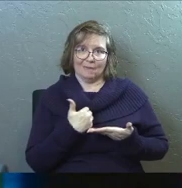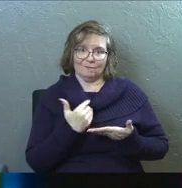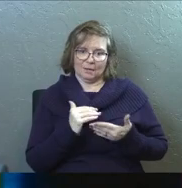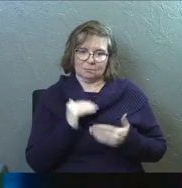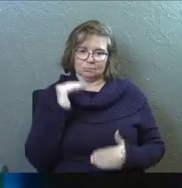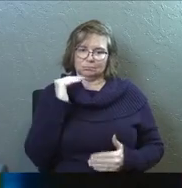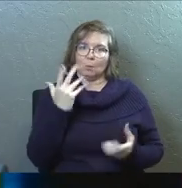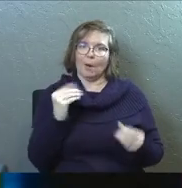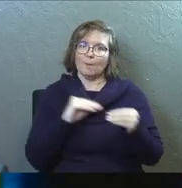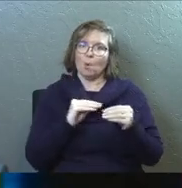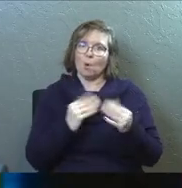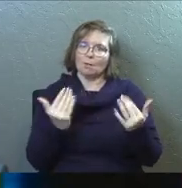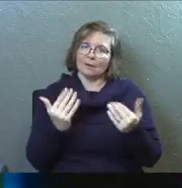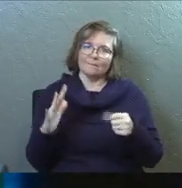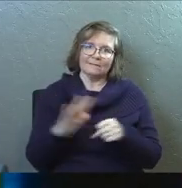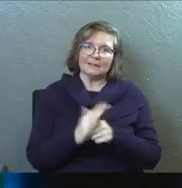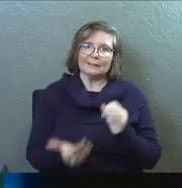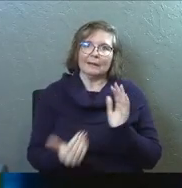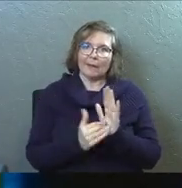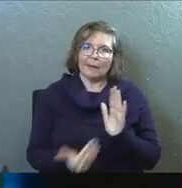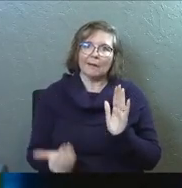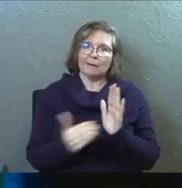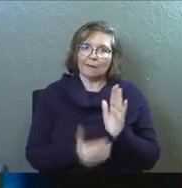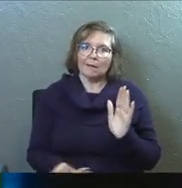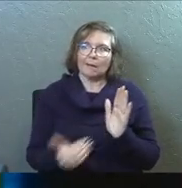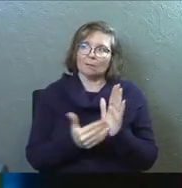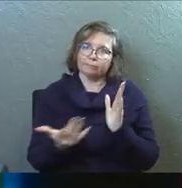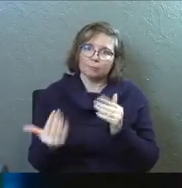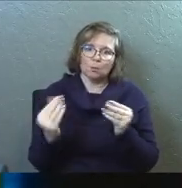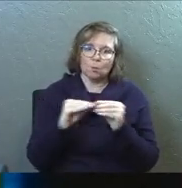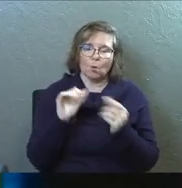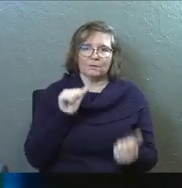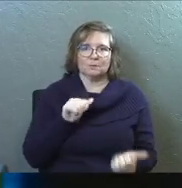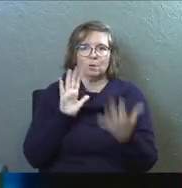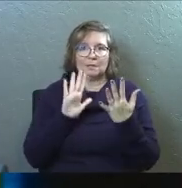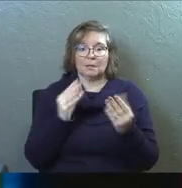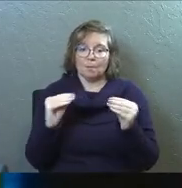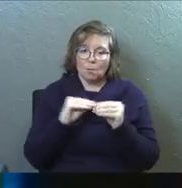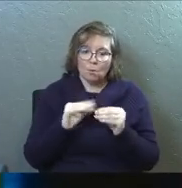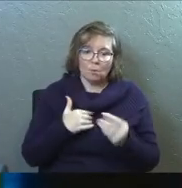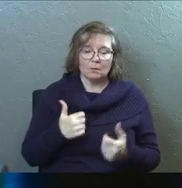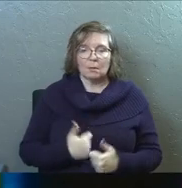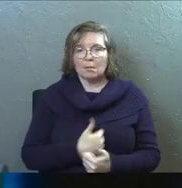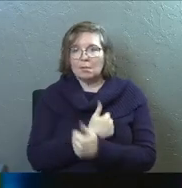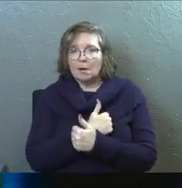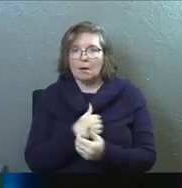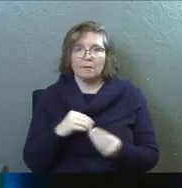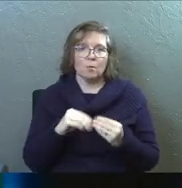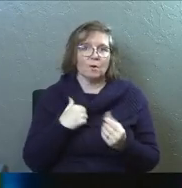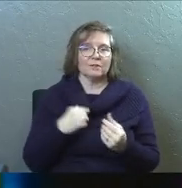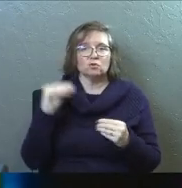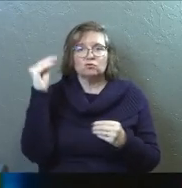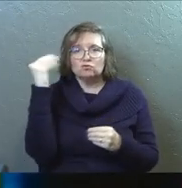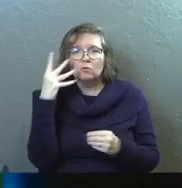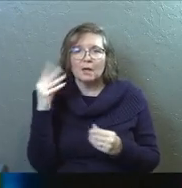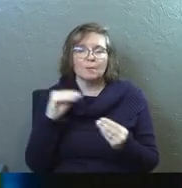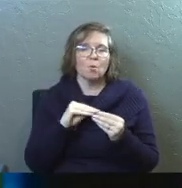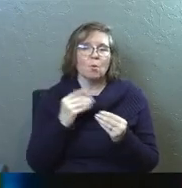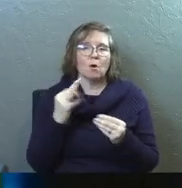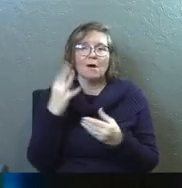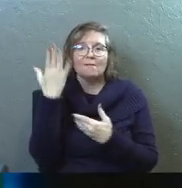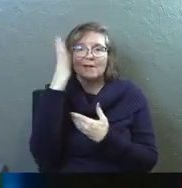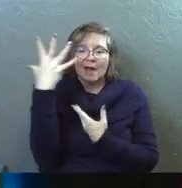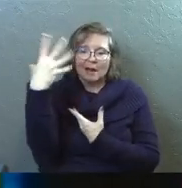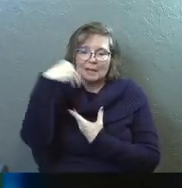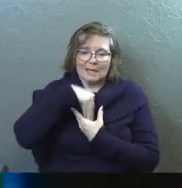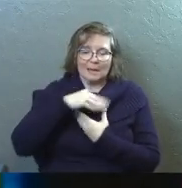I want more. I want to be filled again. I want more of his presence. I want more of his love. I want more of his grace. I want more God